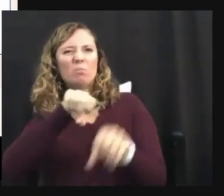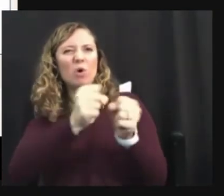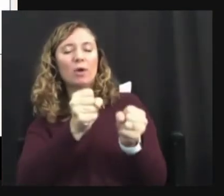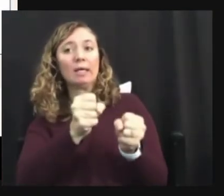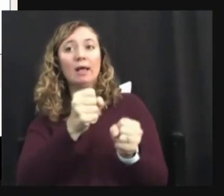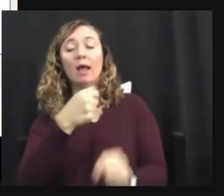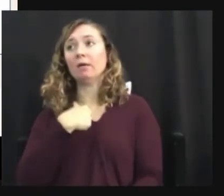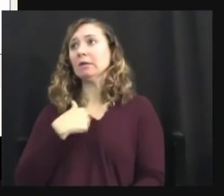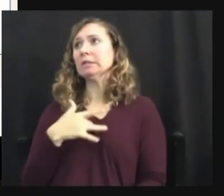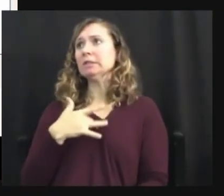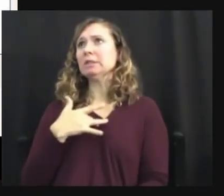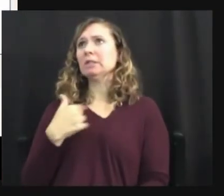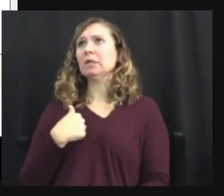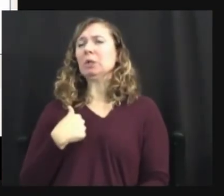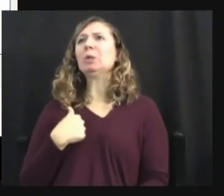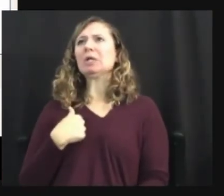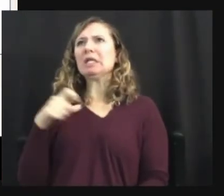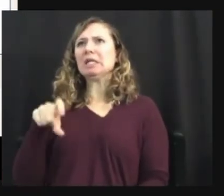order to be okay.